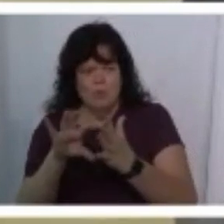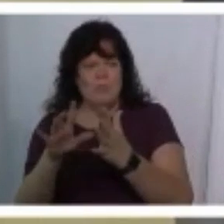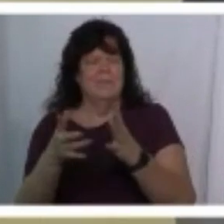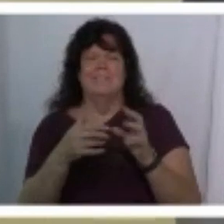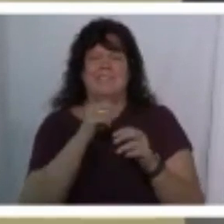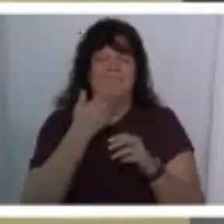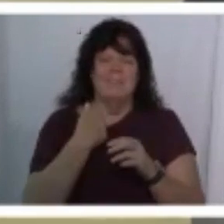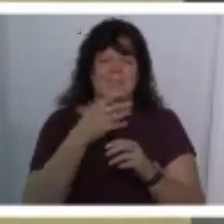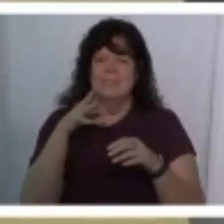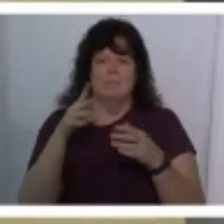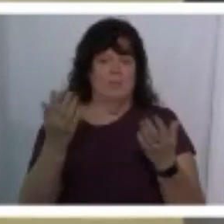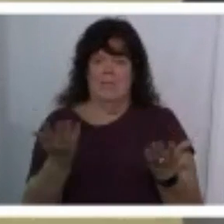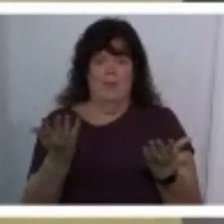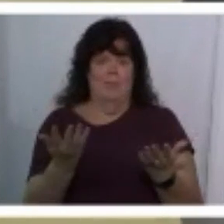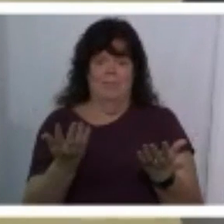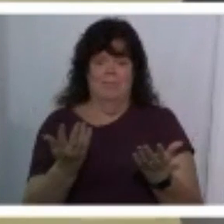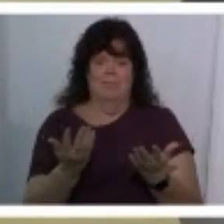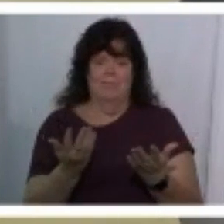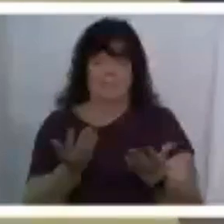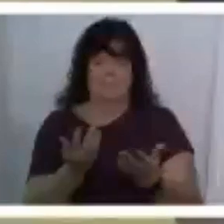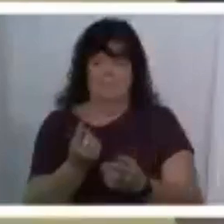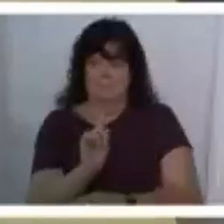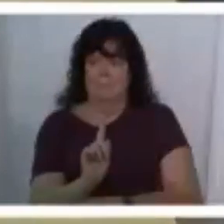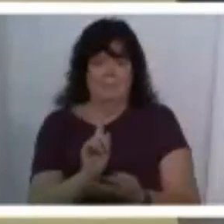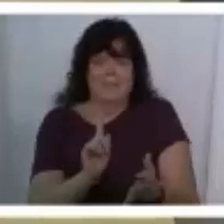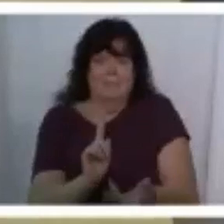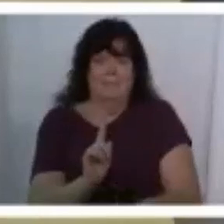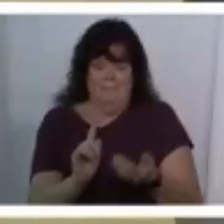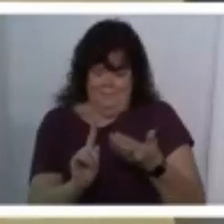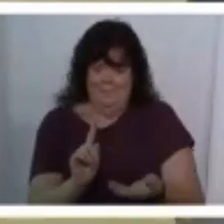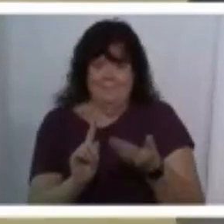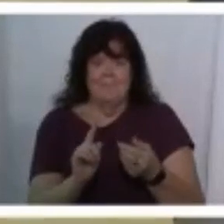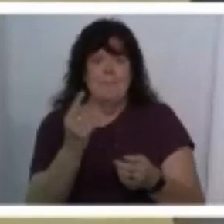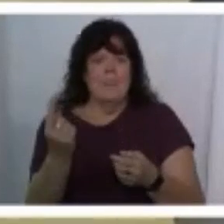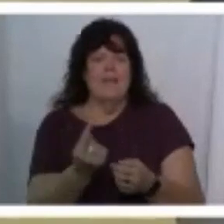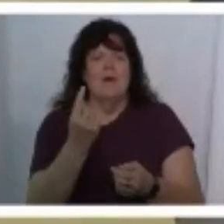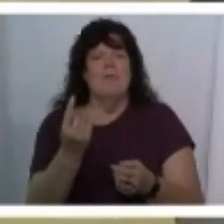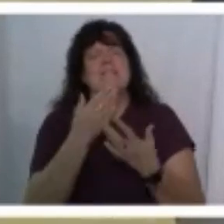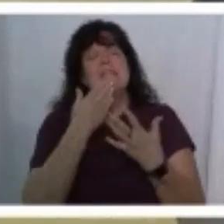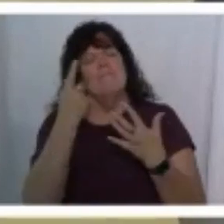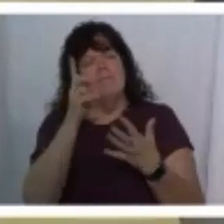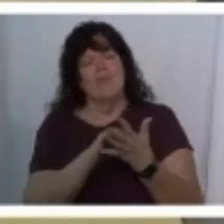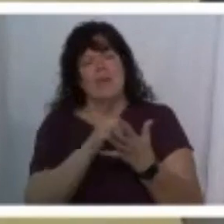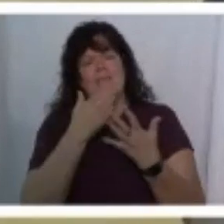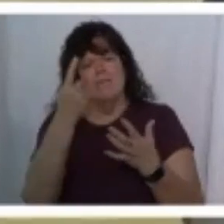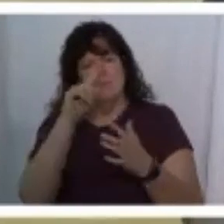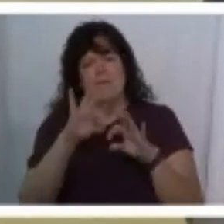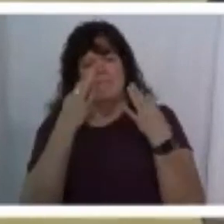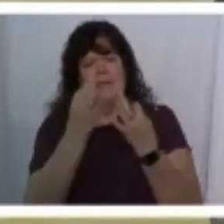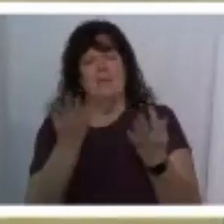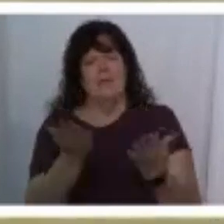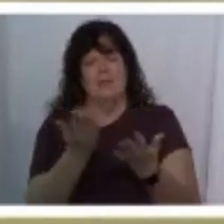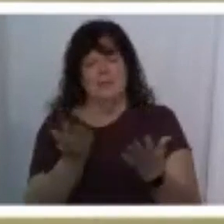do i can just exist and i am always forever going to be thankful for that and thankful for my family here